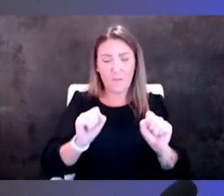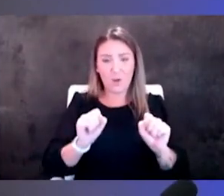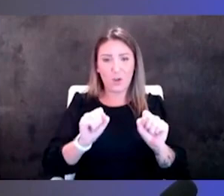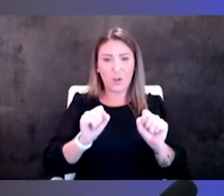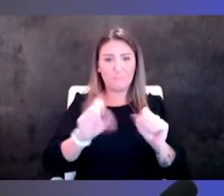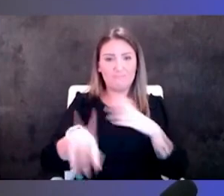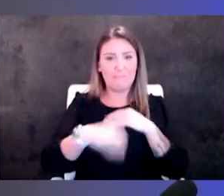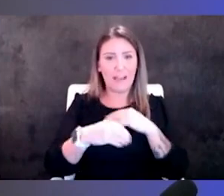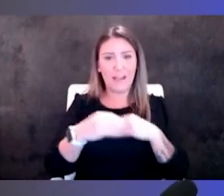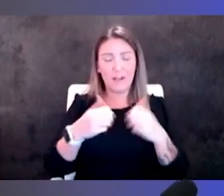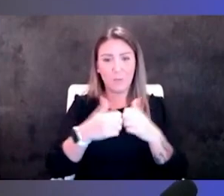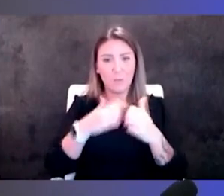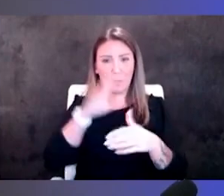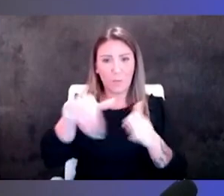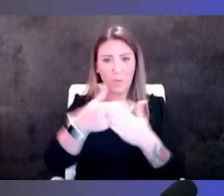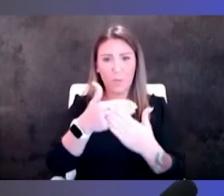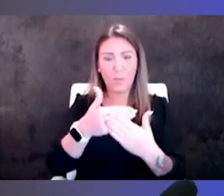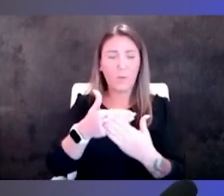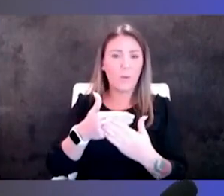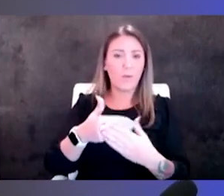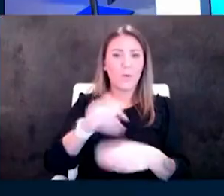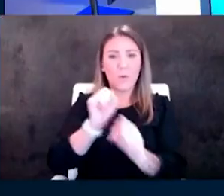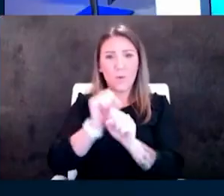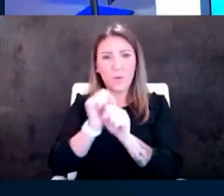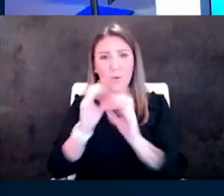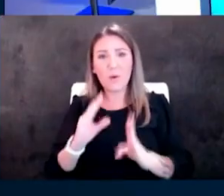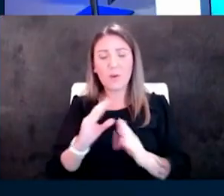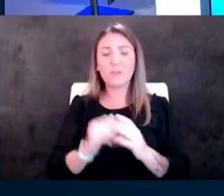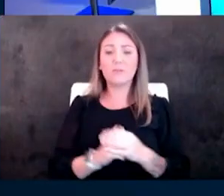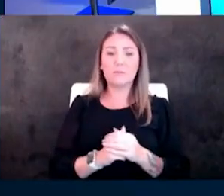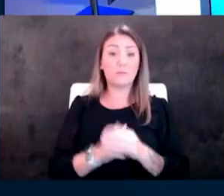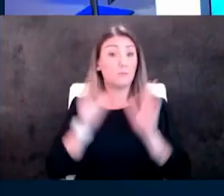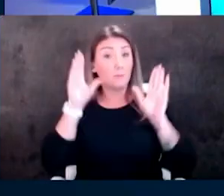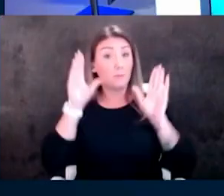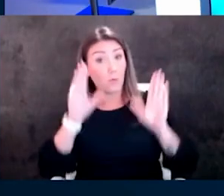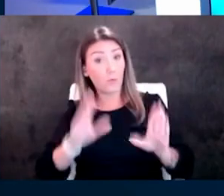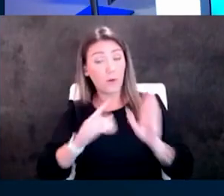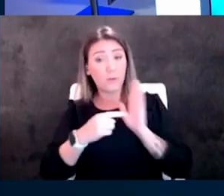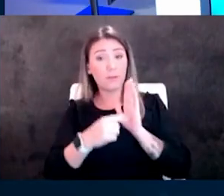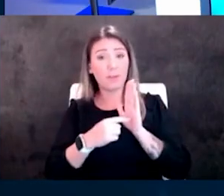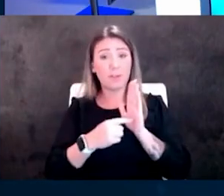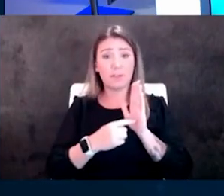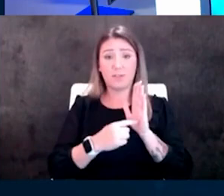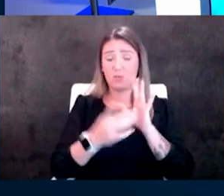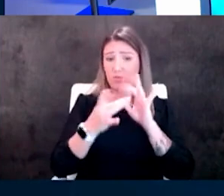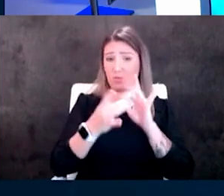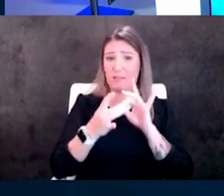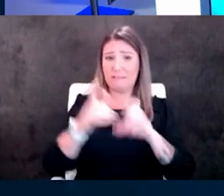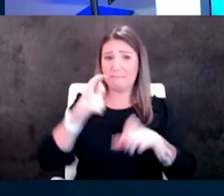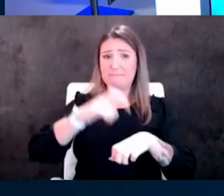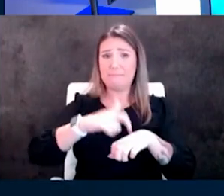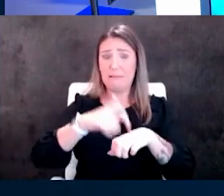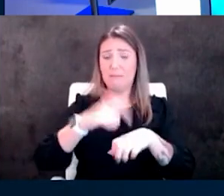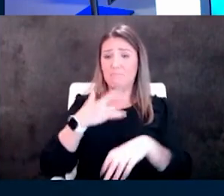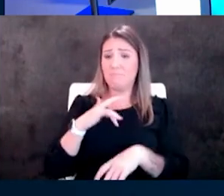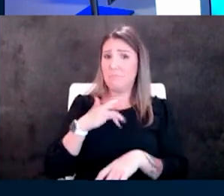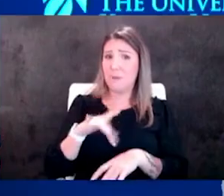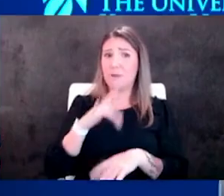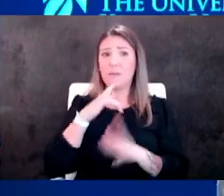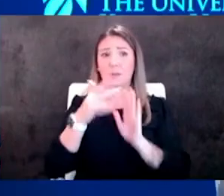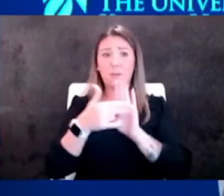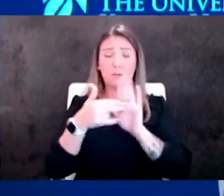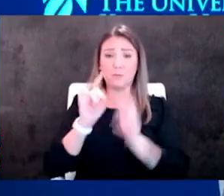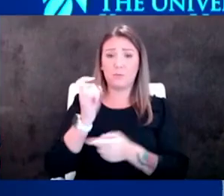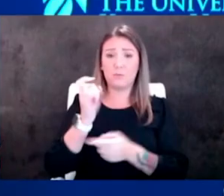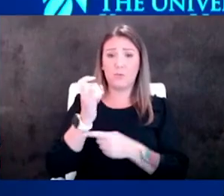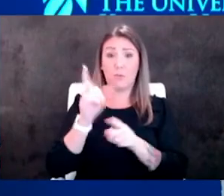is really making a difference well i think it's a it's a great example especially on time sensitive diagnoses of that because we know the longer you wait to get